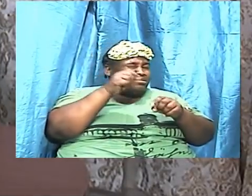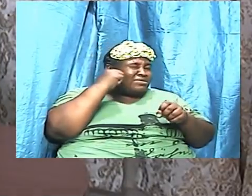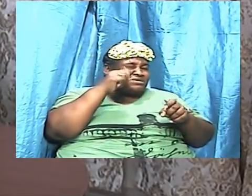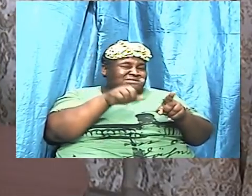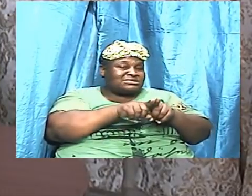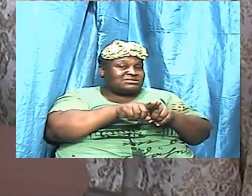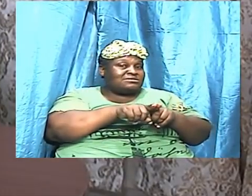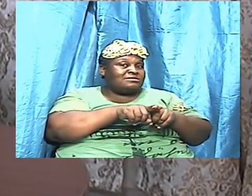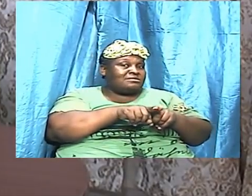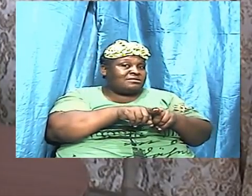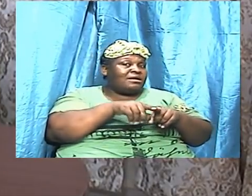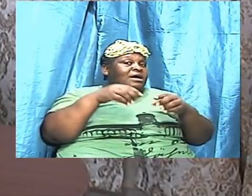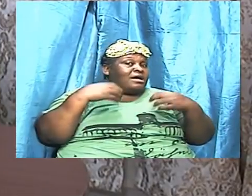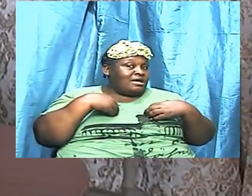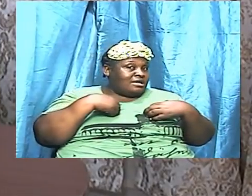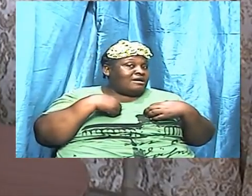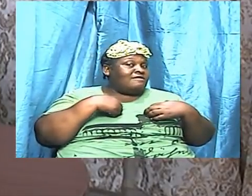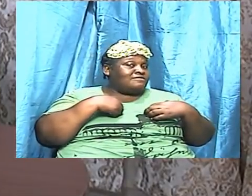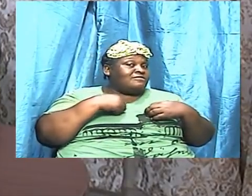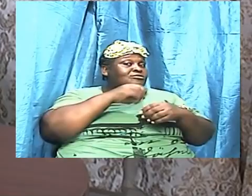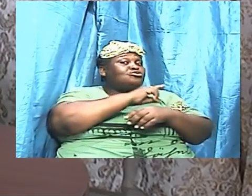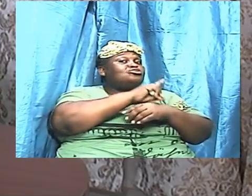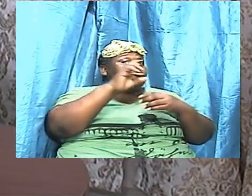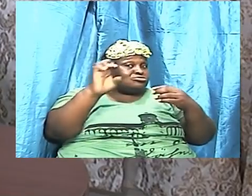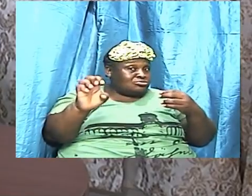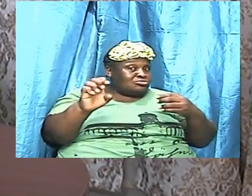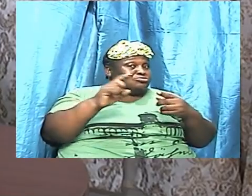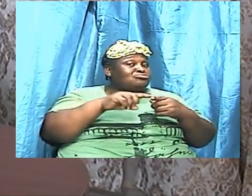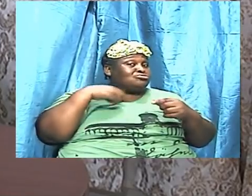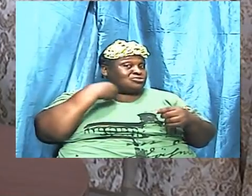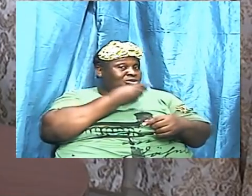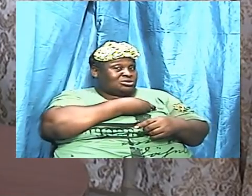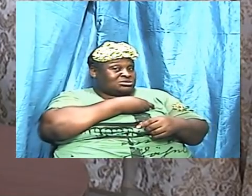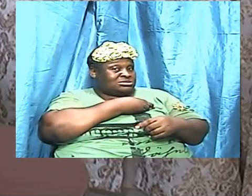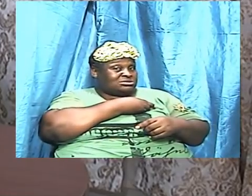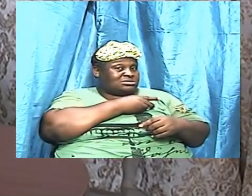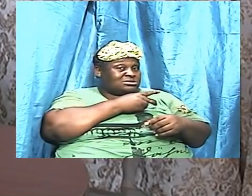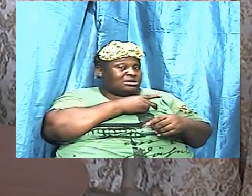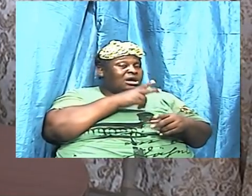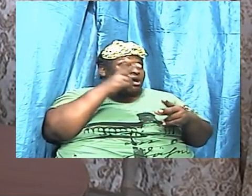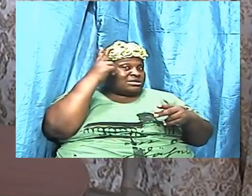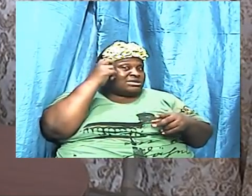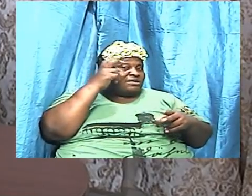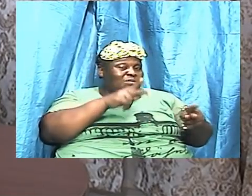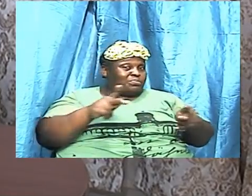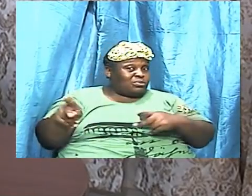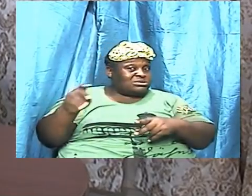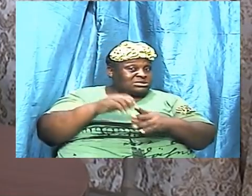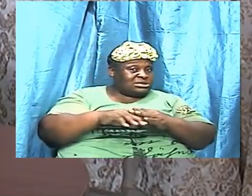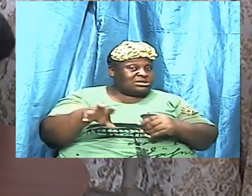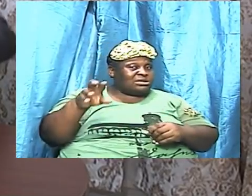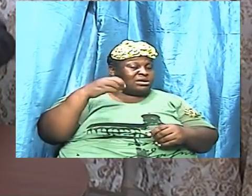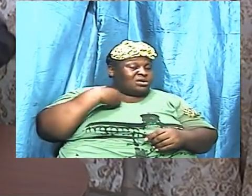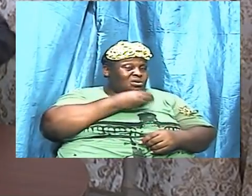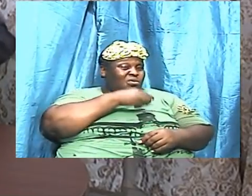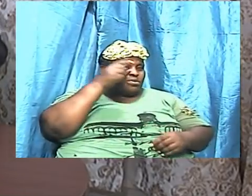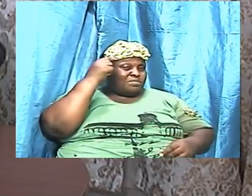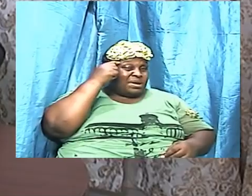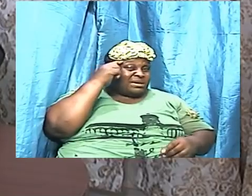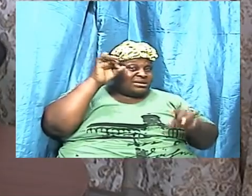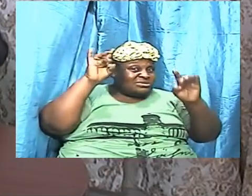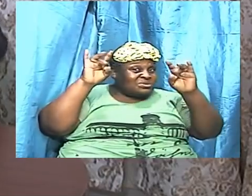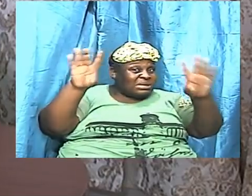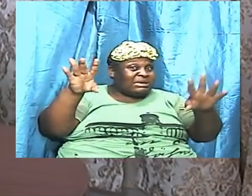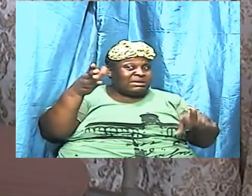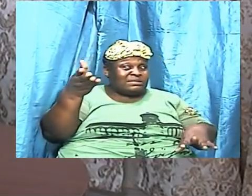us and it is injected there to hate them but if we know the word and the word is dwelling inside